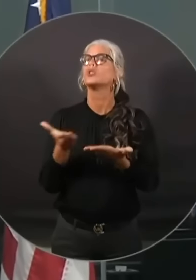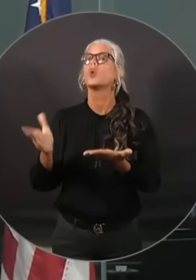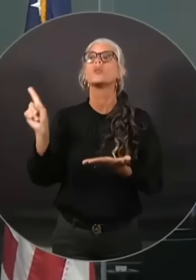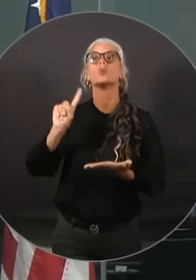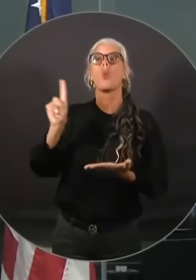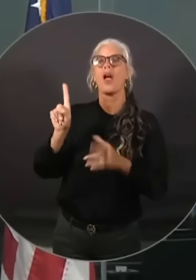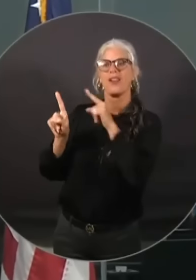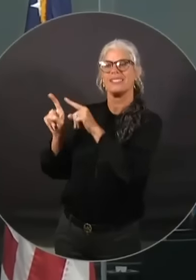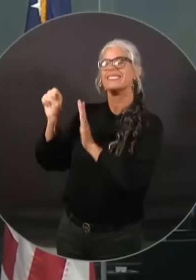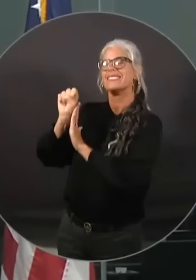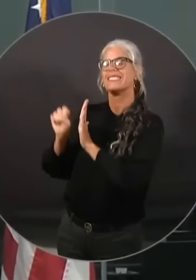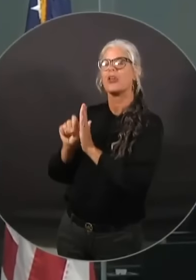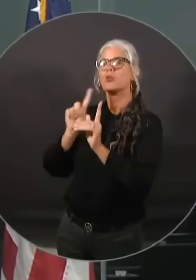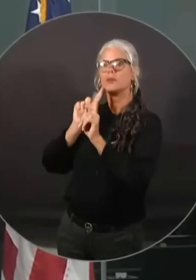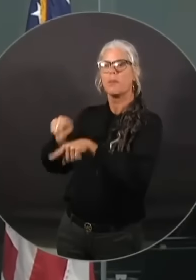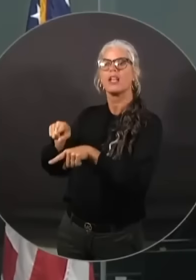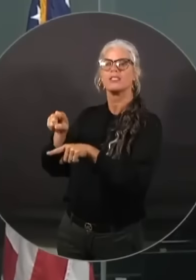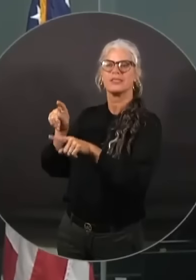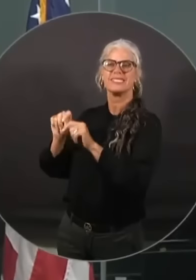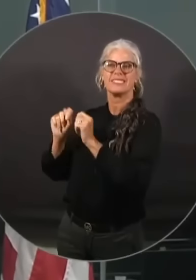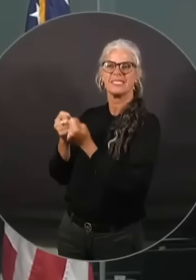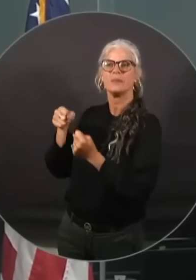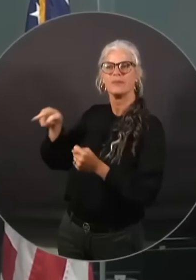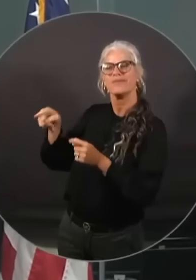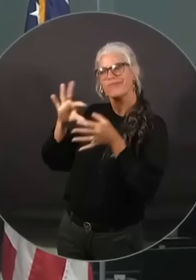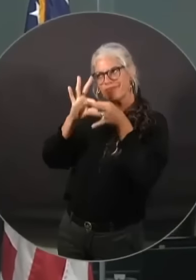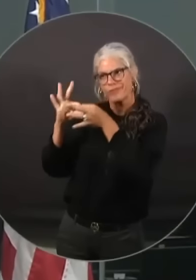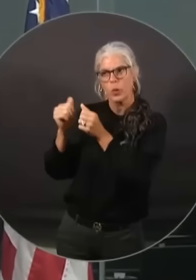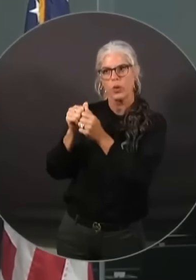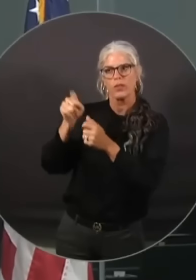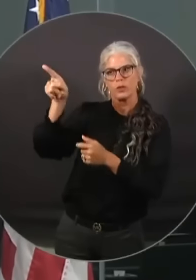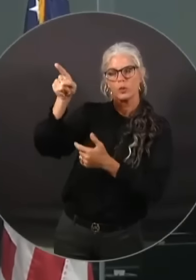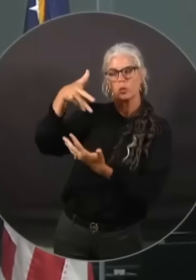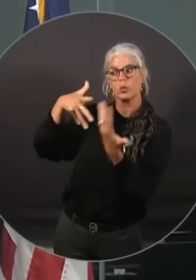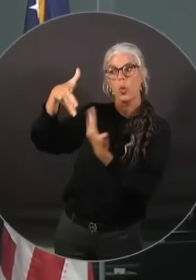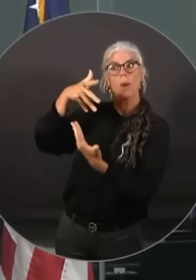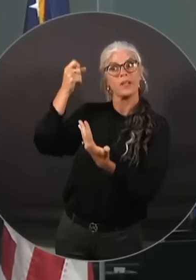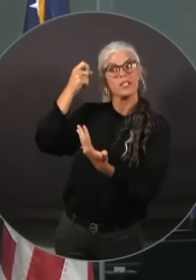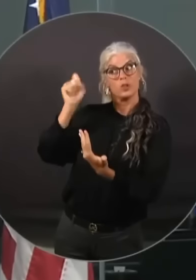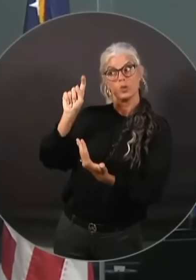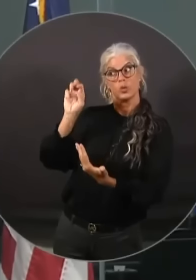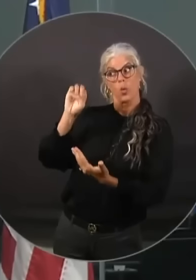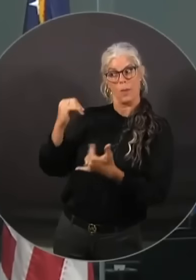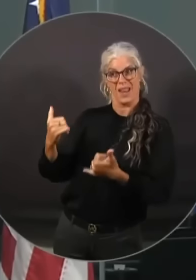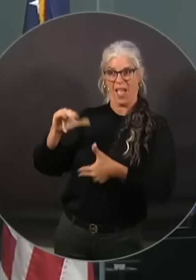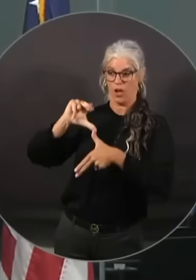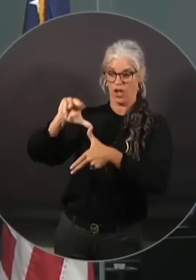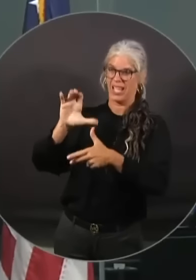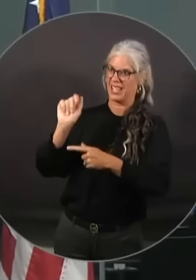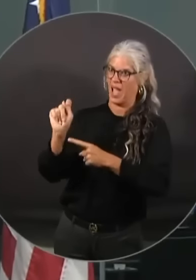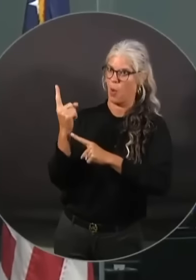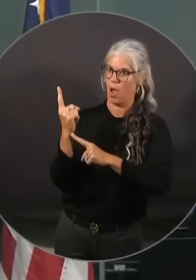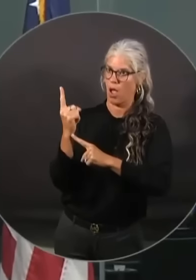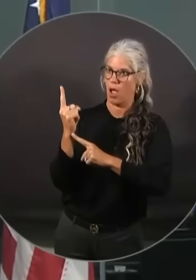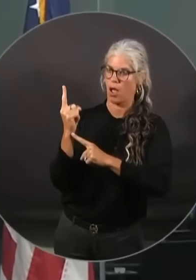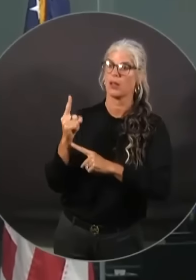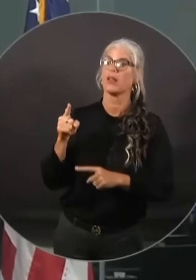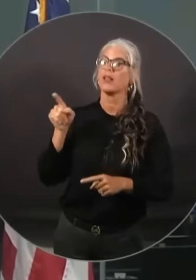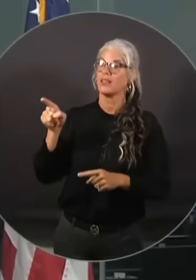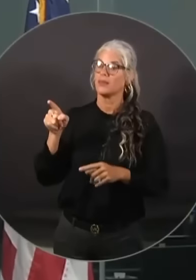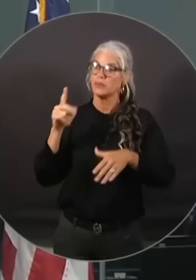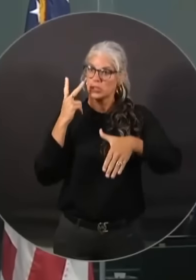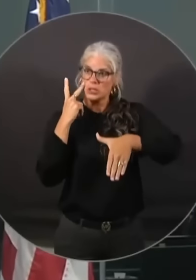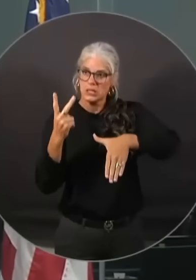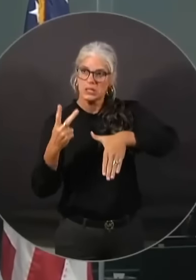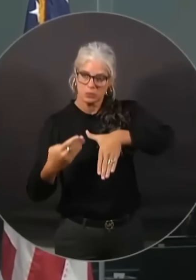respond to this storm. This is a Category 1 hurricane. It has followed a track very, very similar